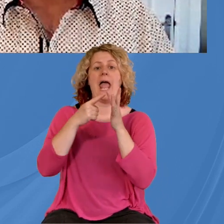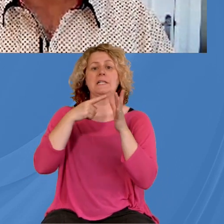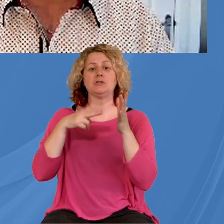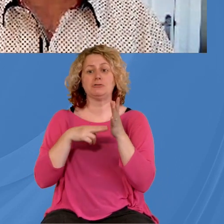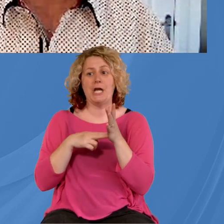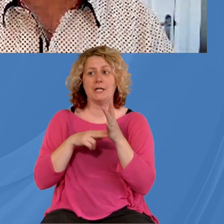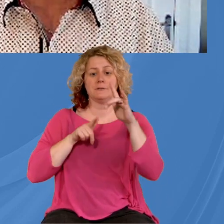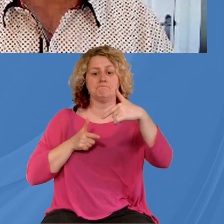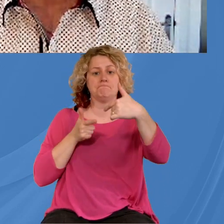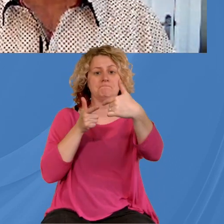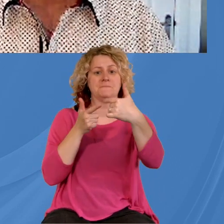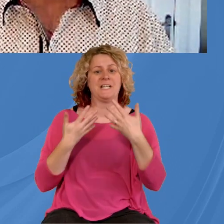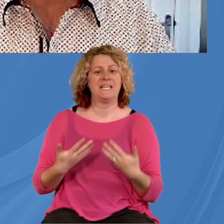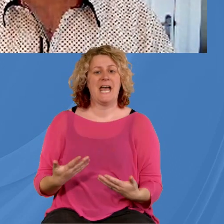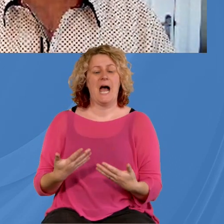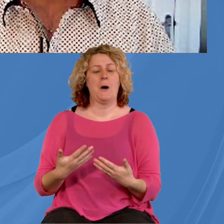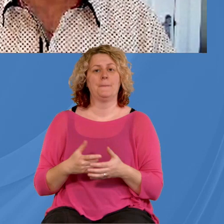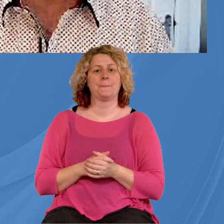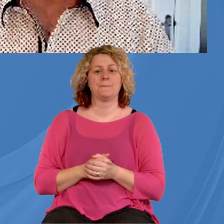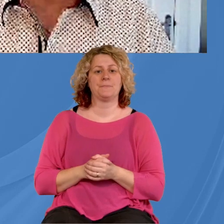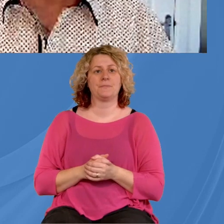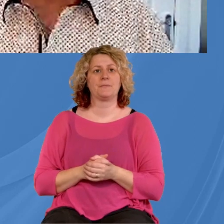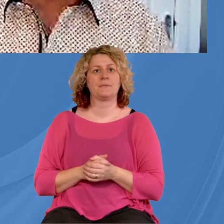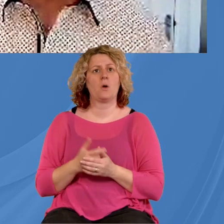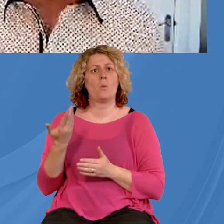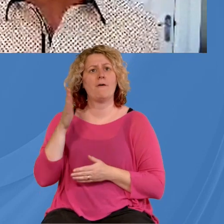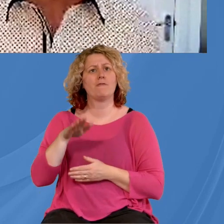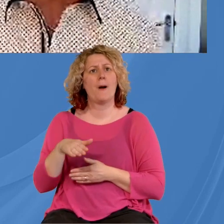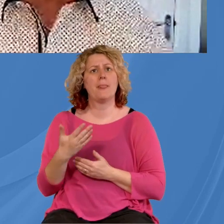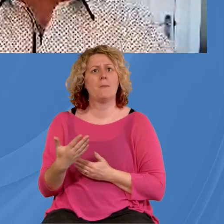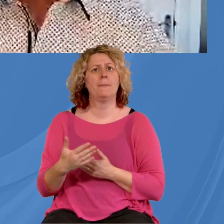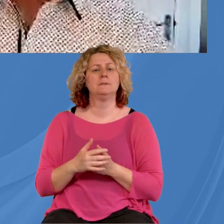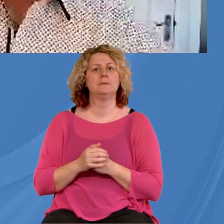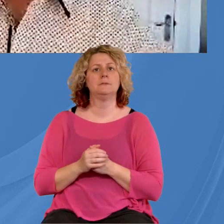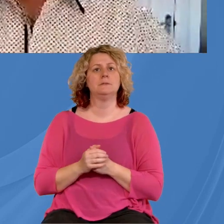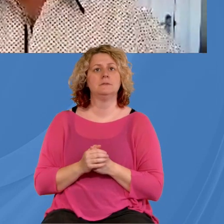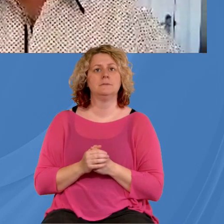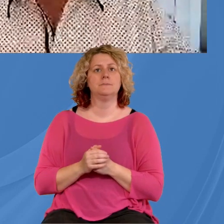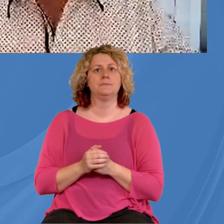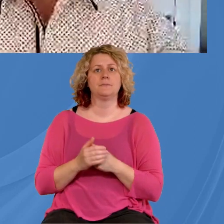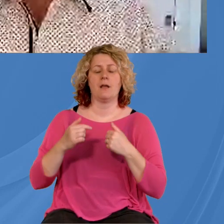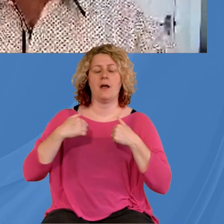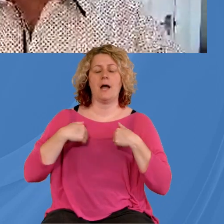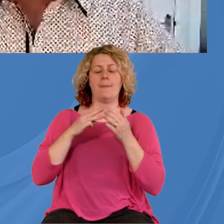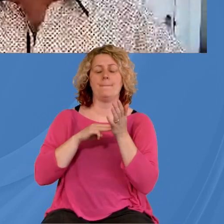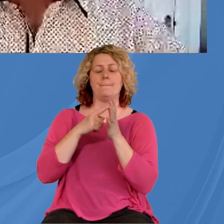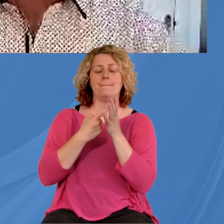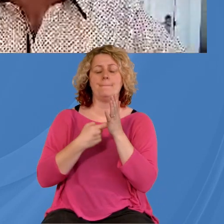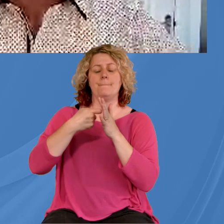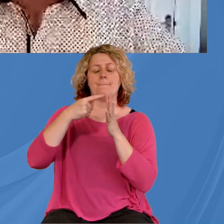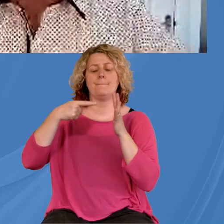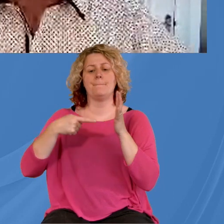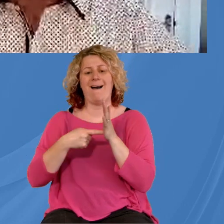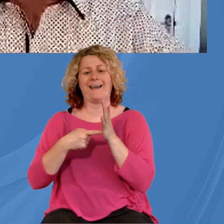Hello. Hello, Johnsy and Anna. Nice to see you. to have you here. Where are you joining us from? I'm in Market Harbour, just south of Leicester.